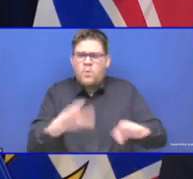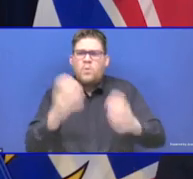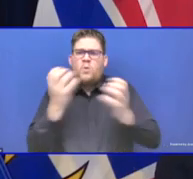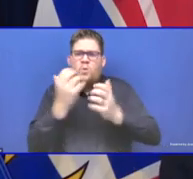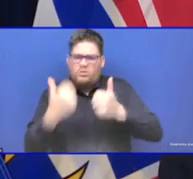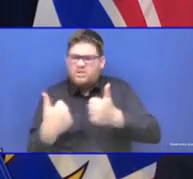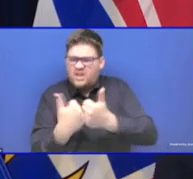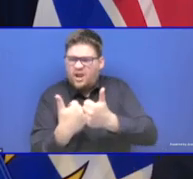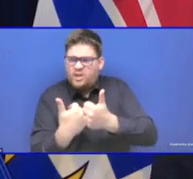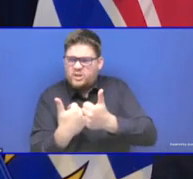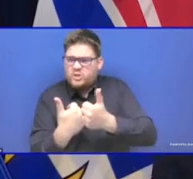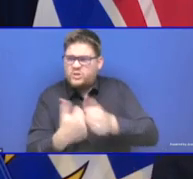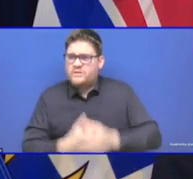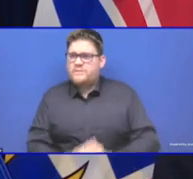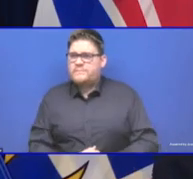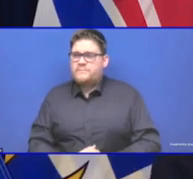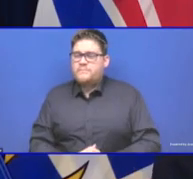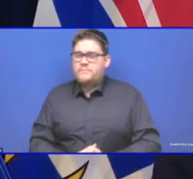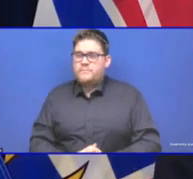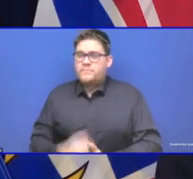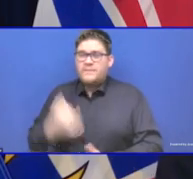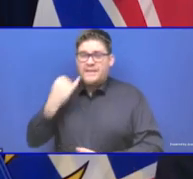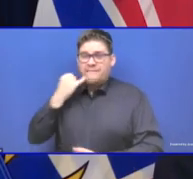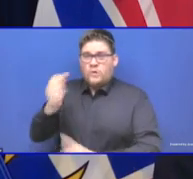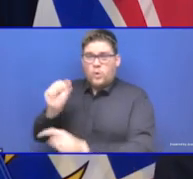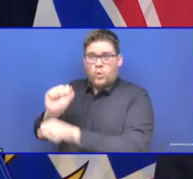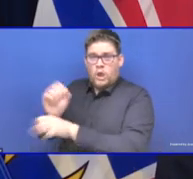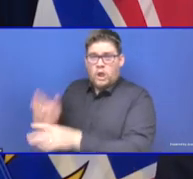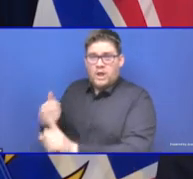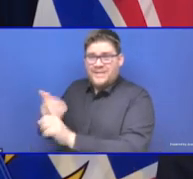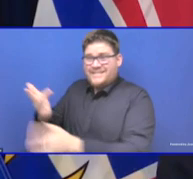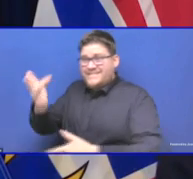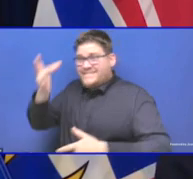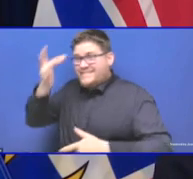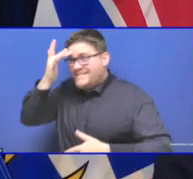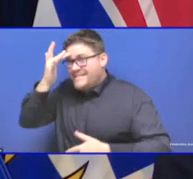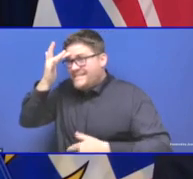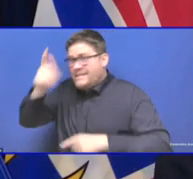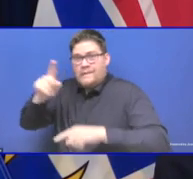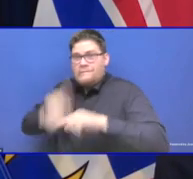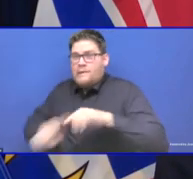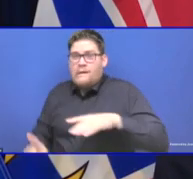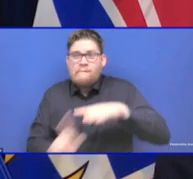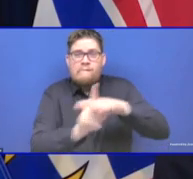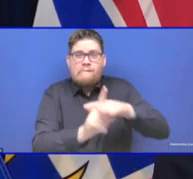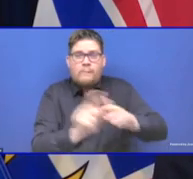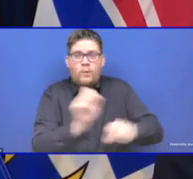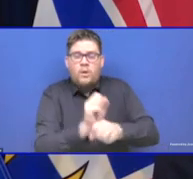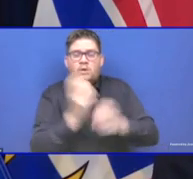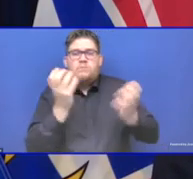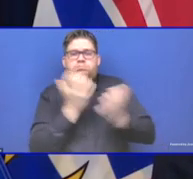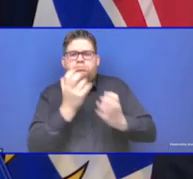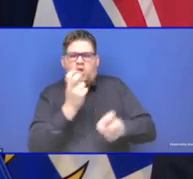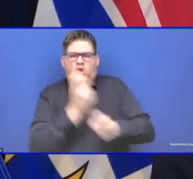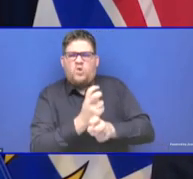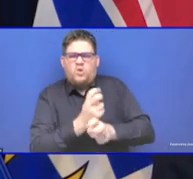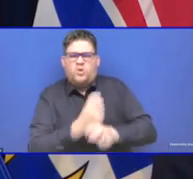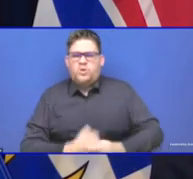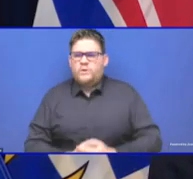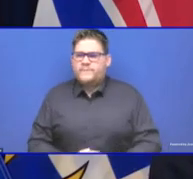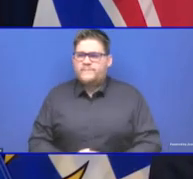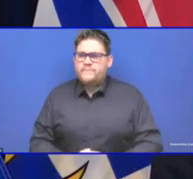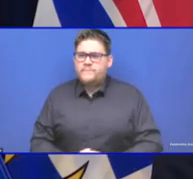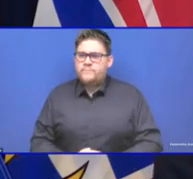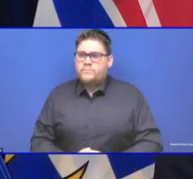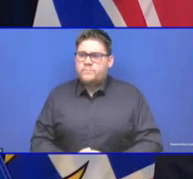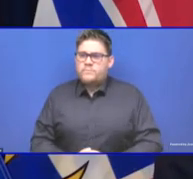the facility. So this is not neutral. When COVID-19 comes to a facility, it affects staffing. And reducing